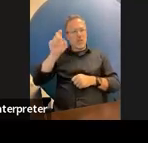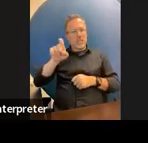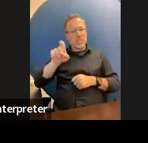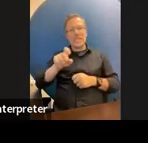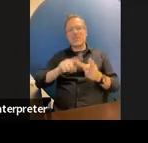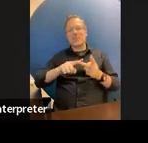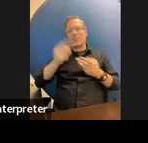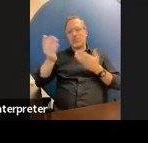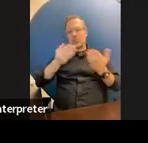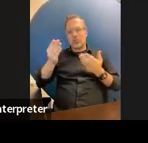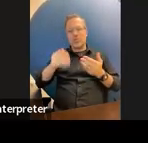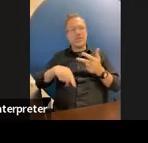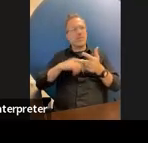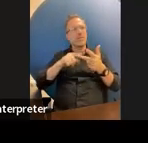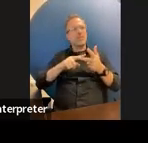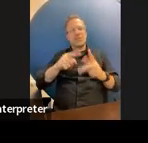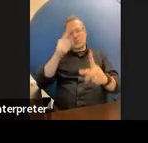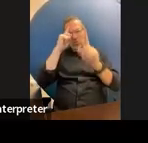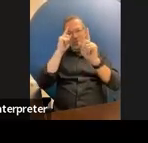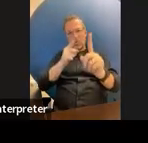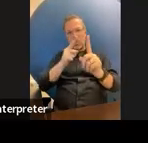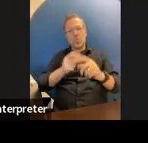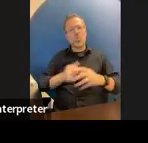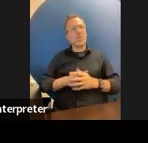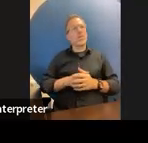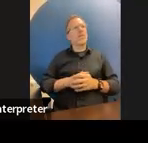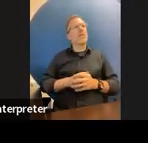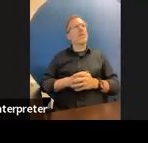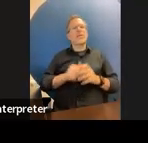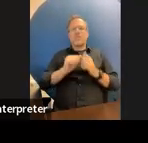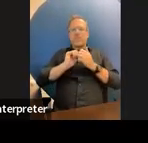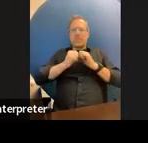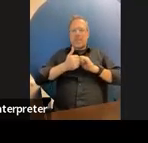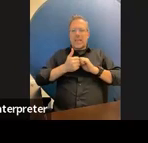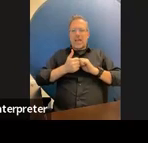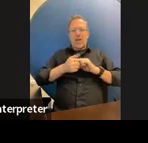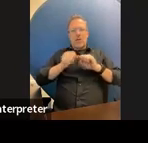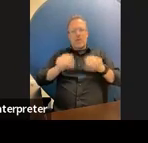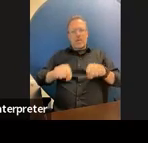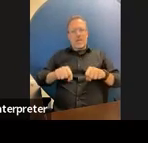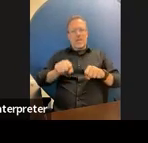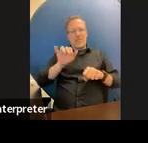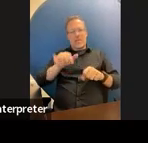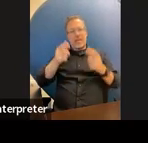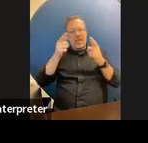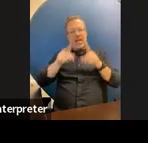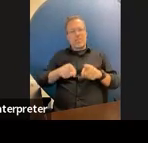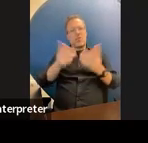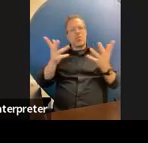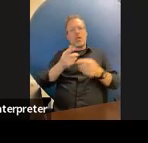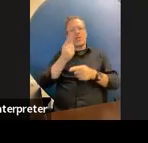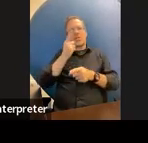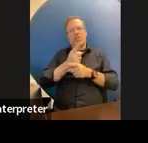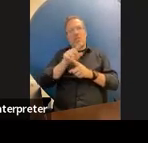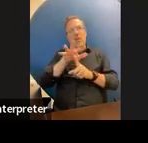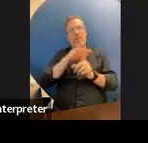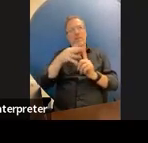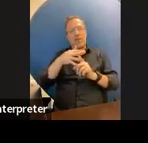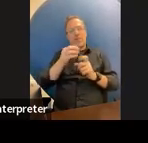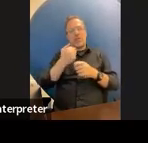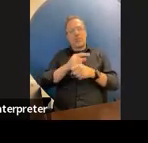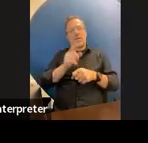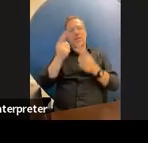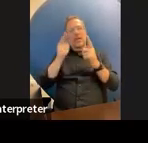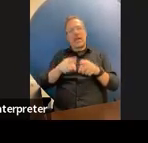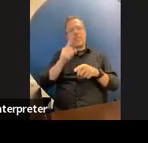are the goals they're working on so how can we make that happen what is the right environment to make this happen for this